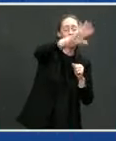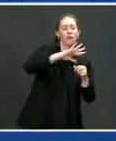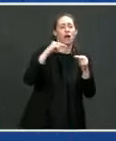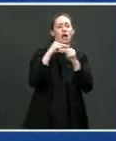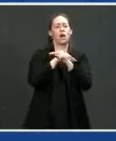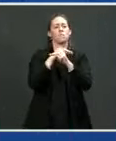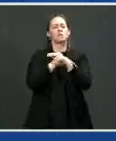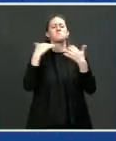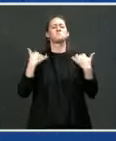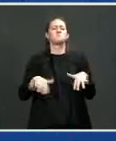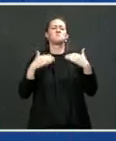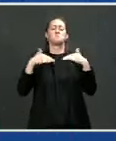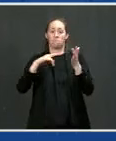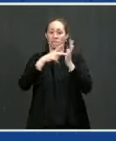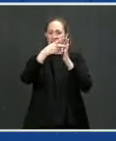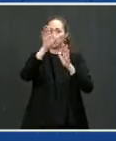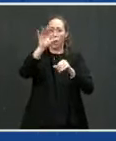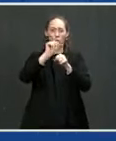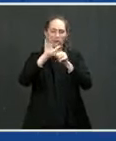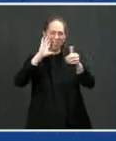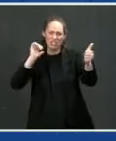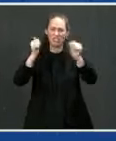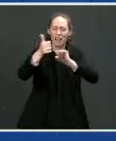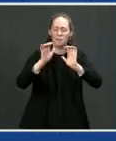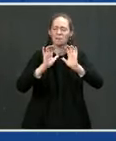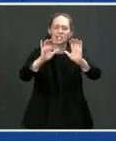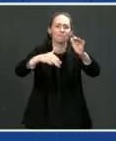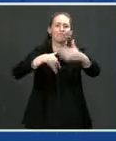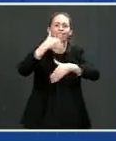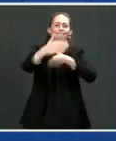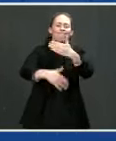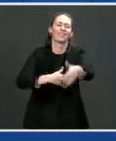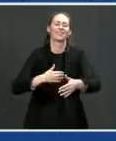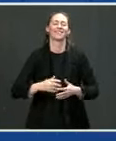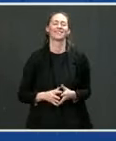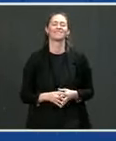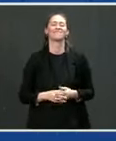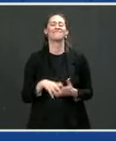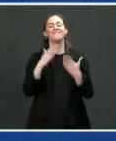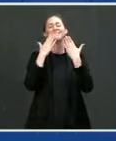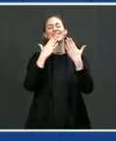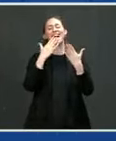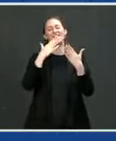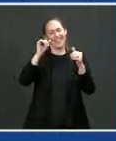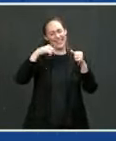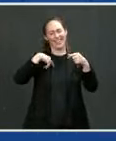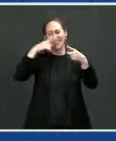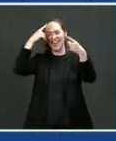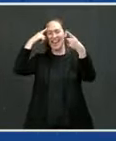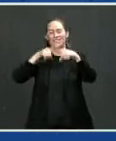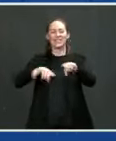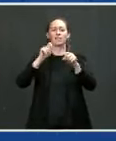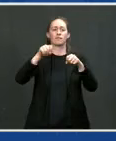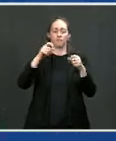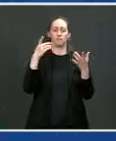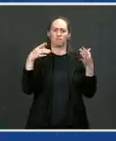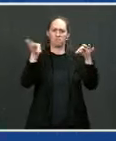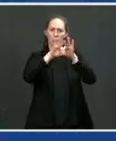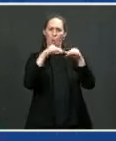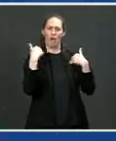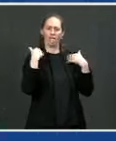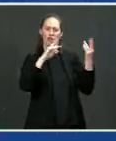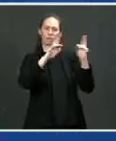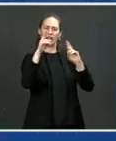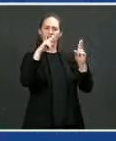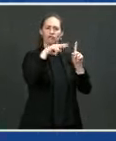do the incredible things you can do. Well, thank you very much. We agree to the charging systems in place that that's one of the key